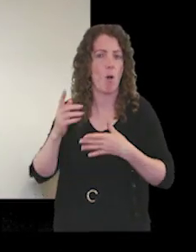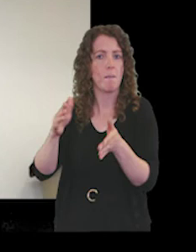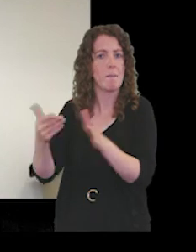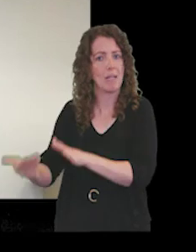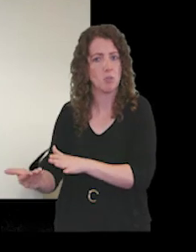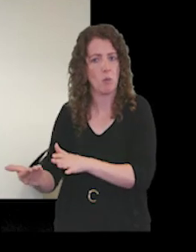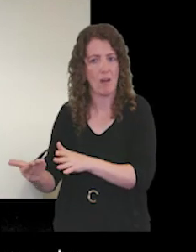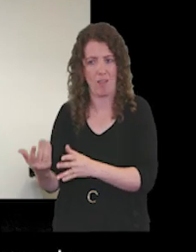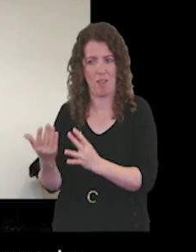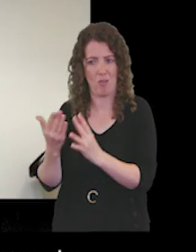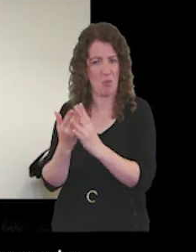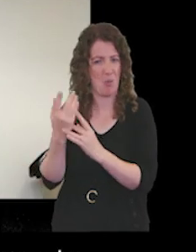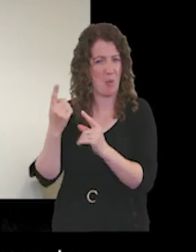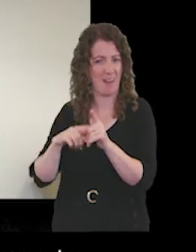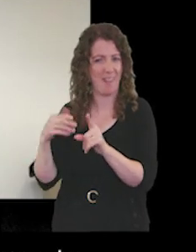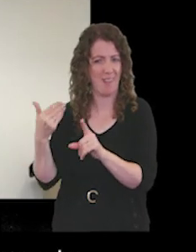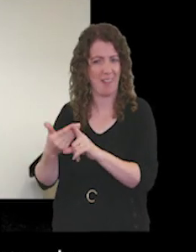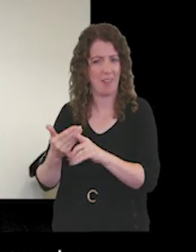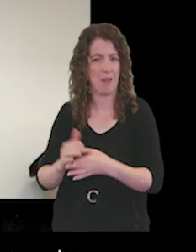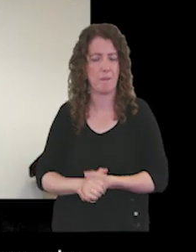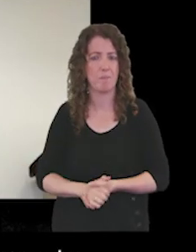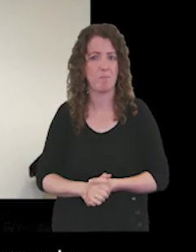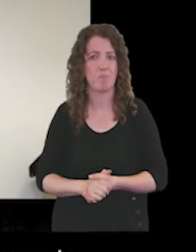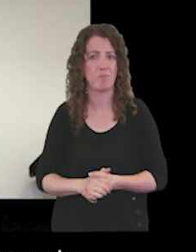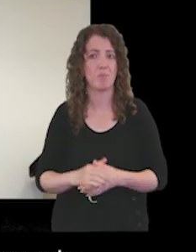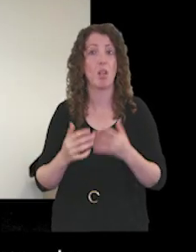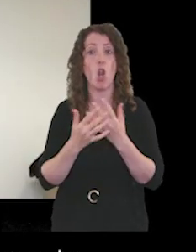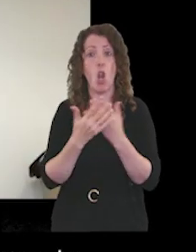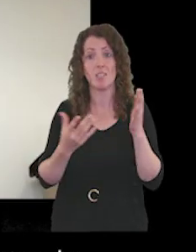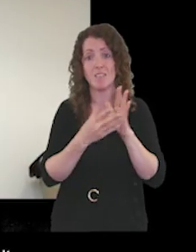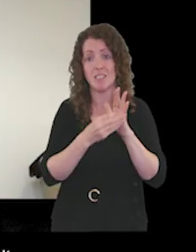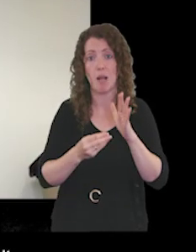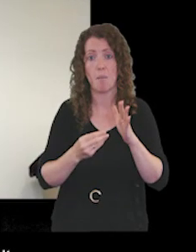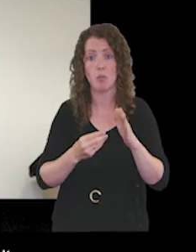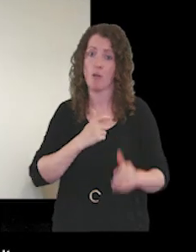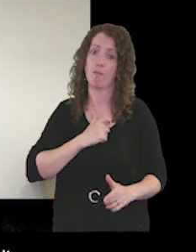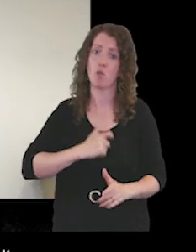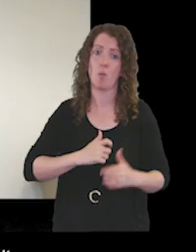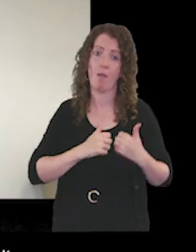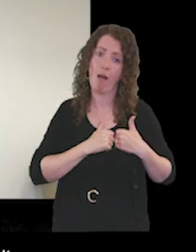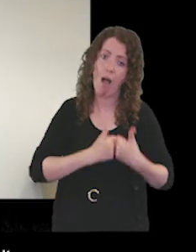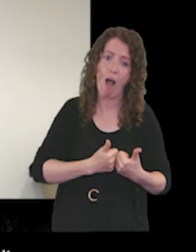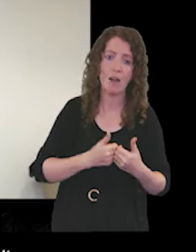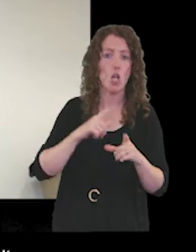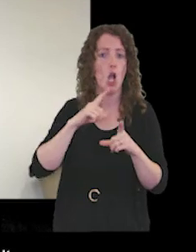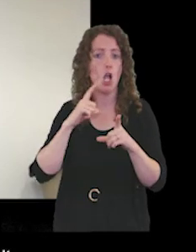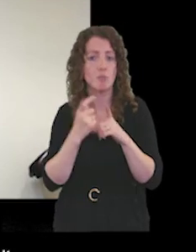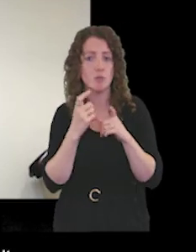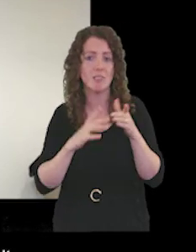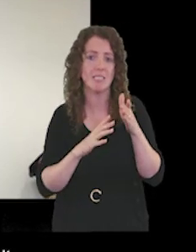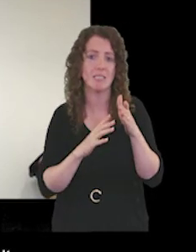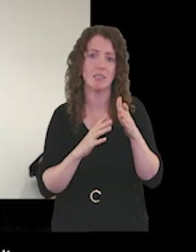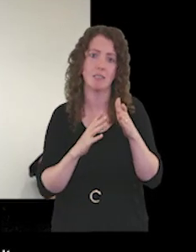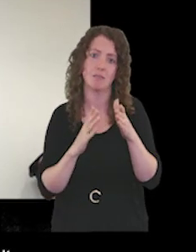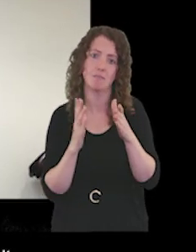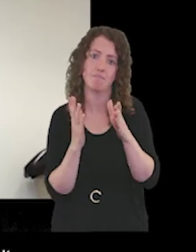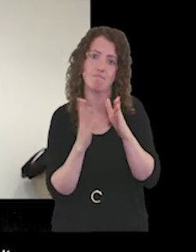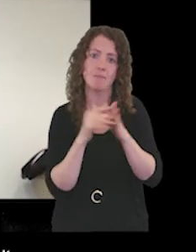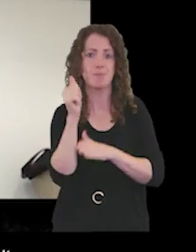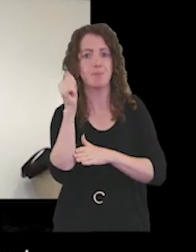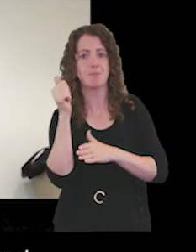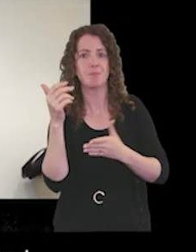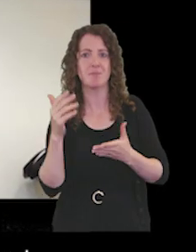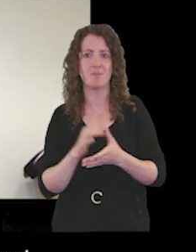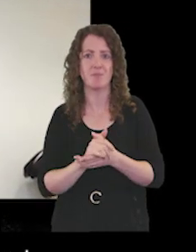there have also been many examples of human kindness and community spirit and i hope we're able to hold on to